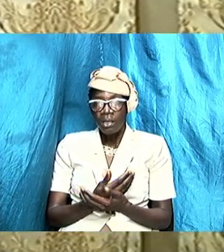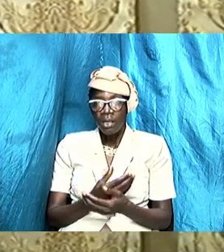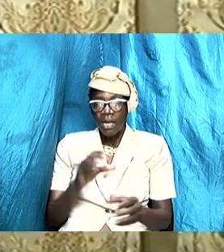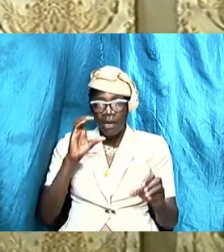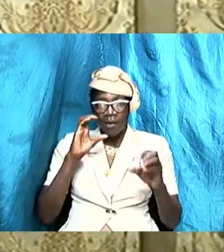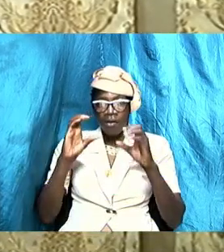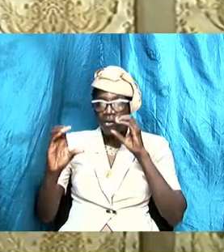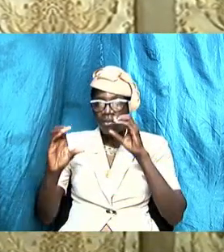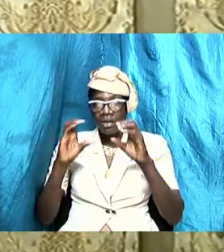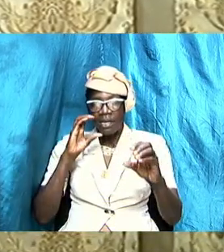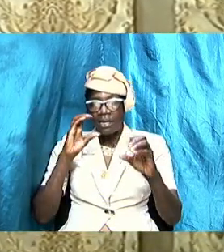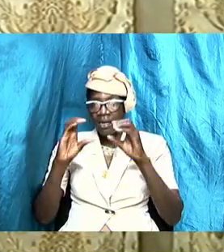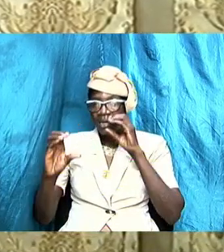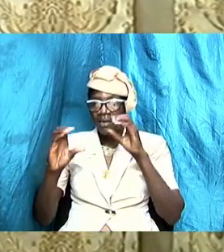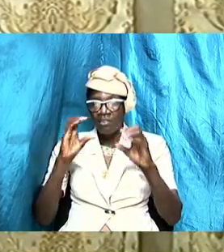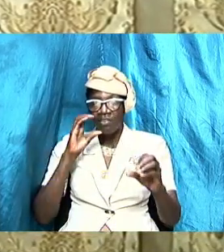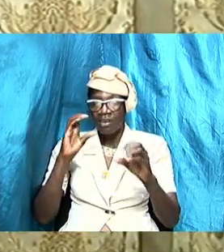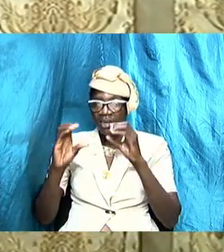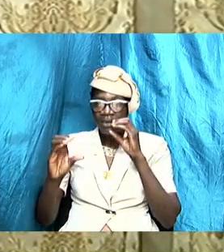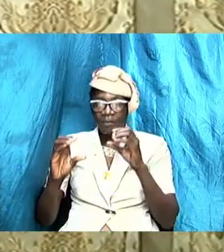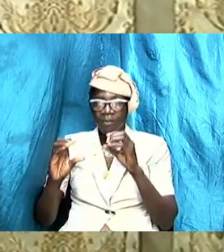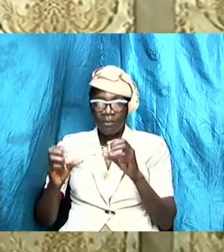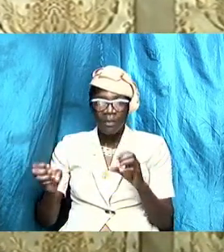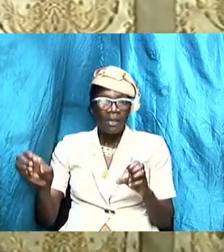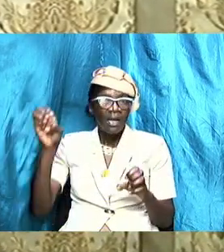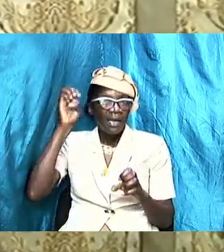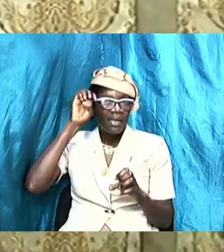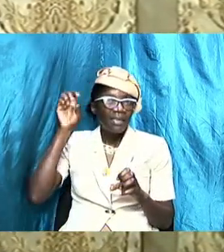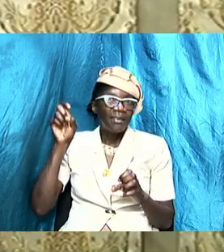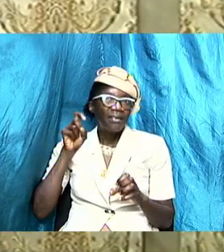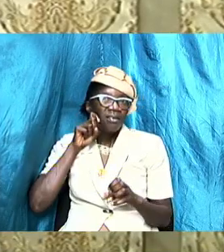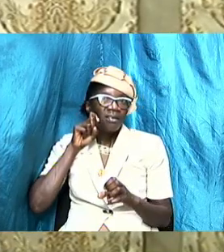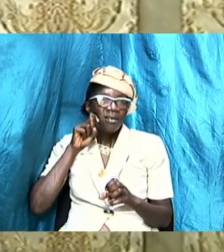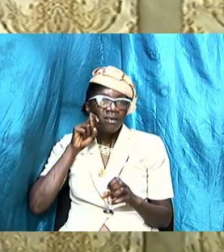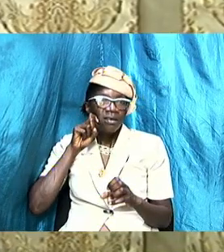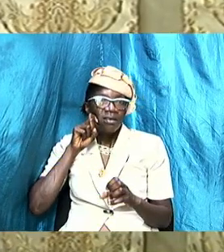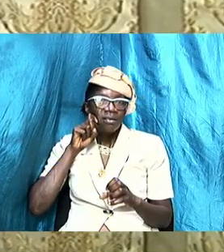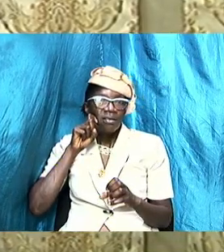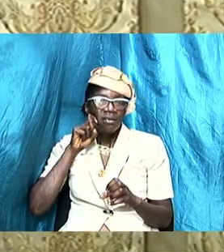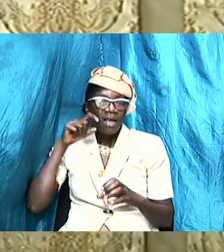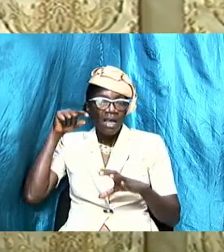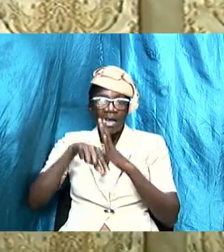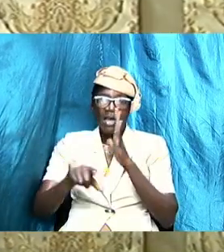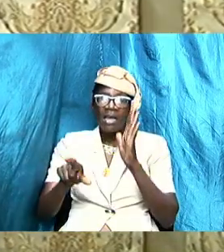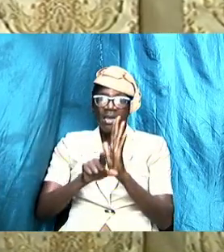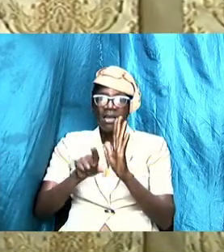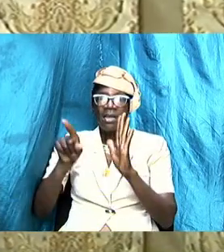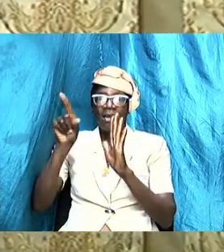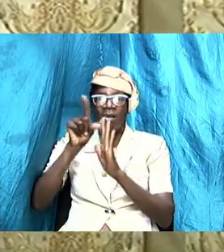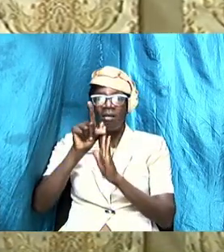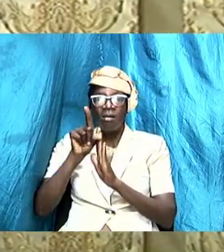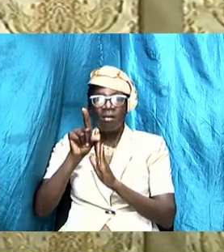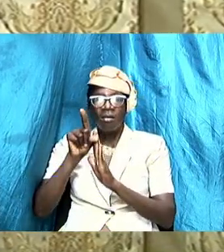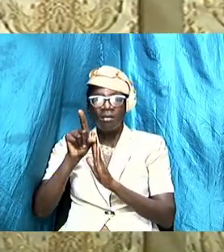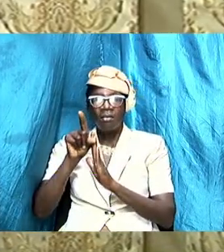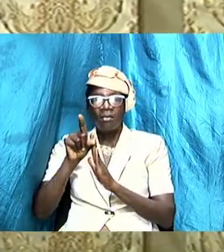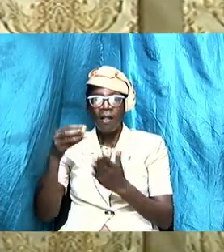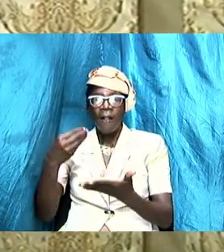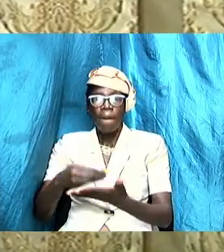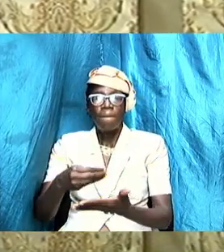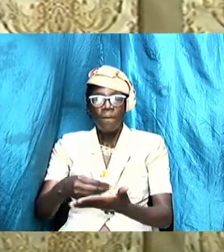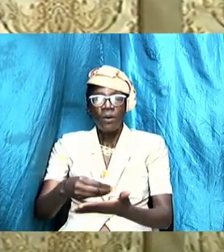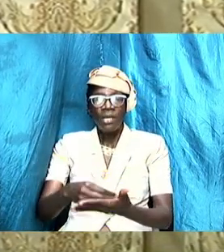the matter of sexuality and the matter of in-laws yes and the matter of money